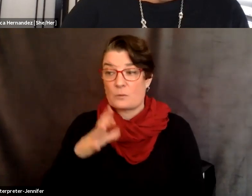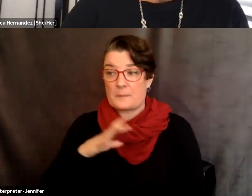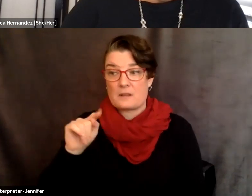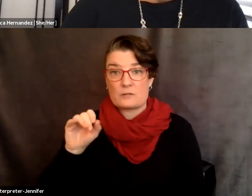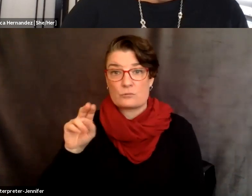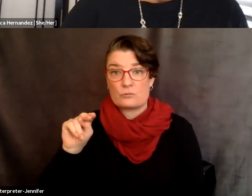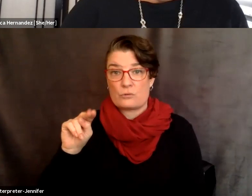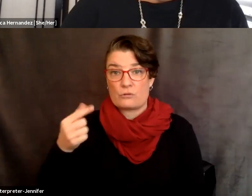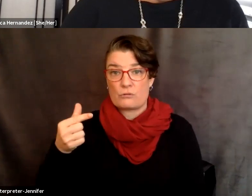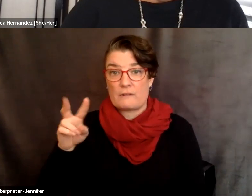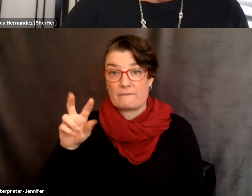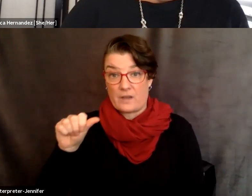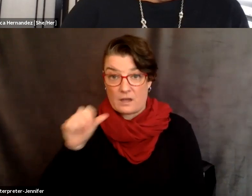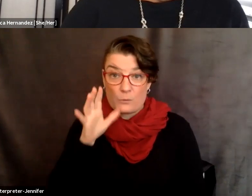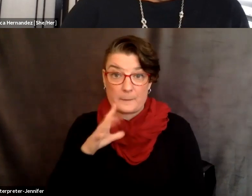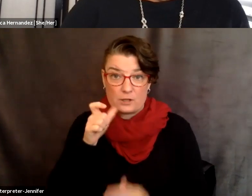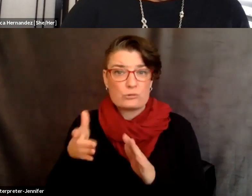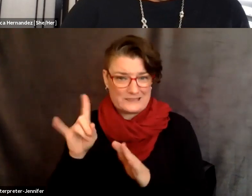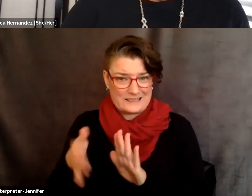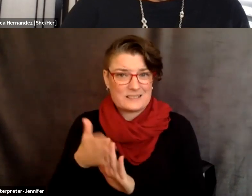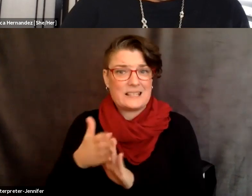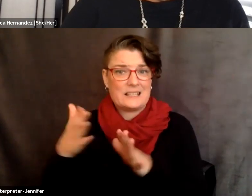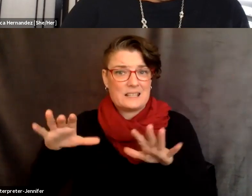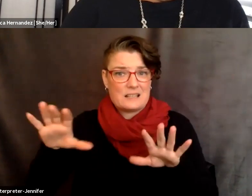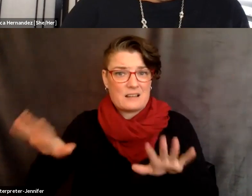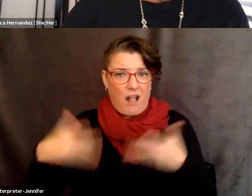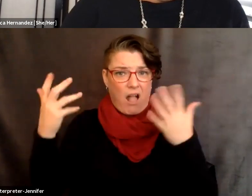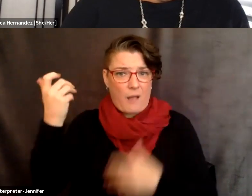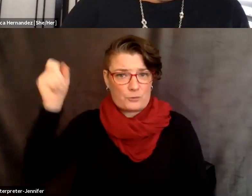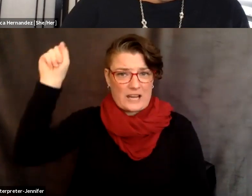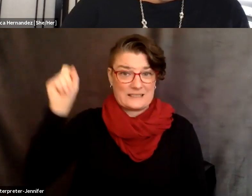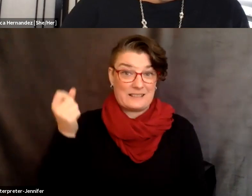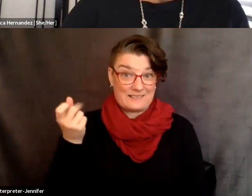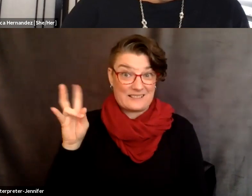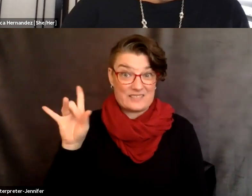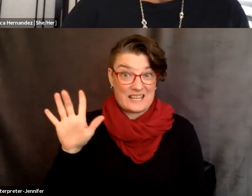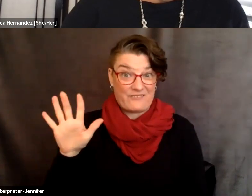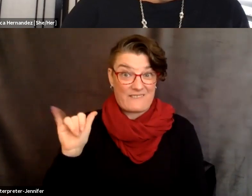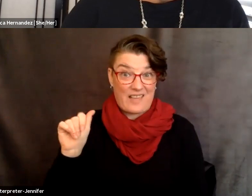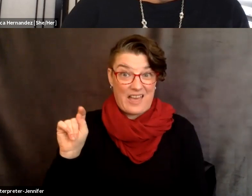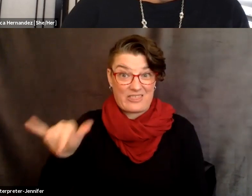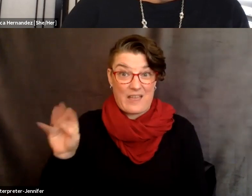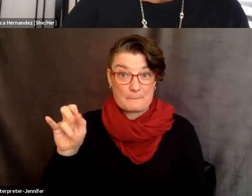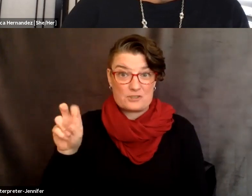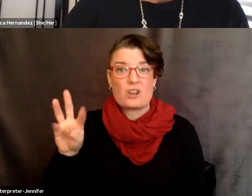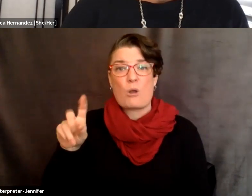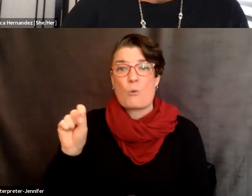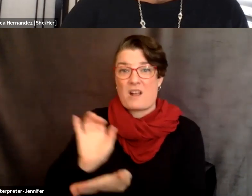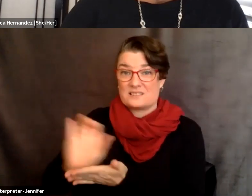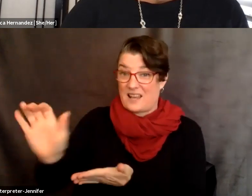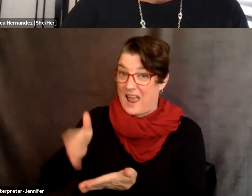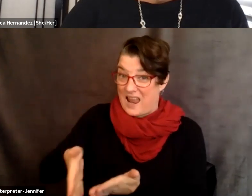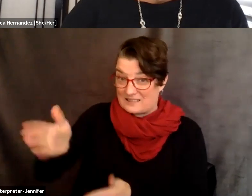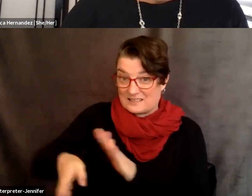at mission San Gabriel in, um, 1785 and she was exiled from the mission.